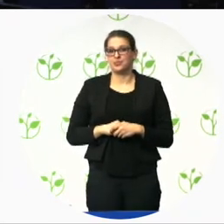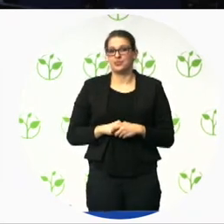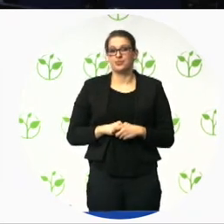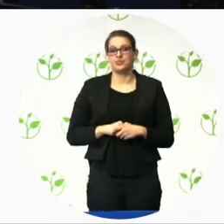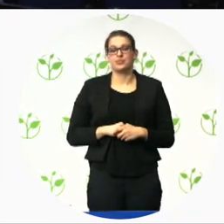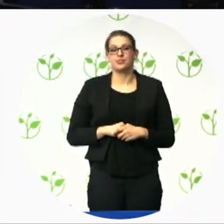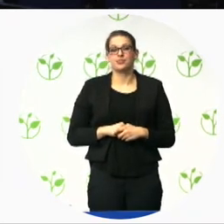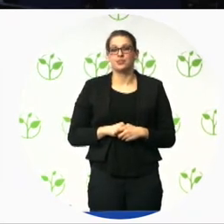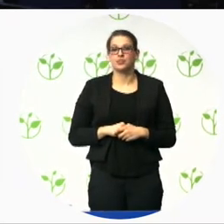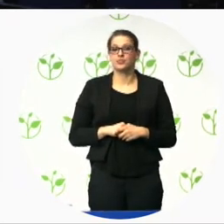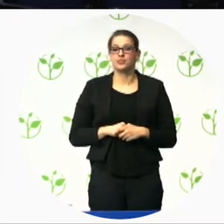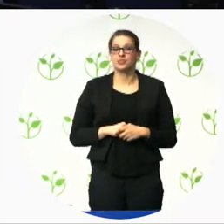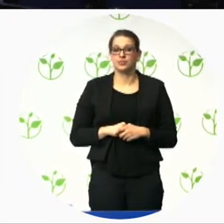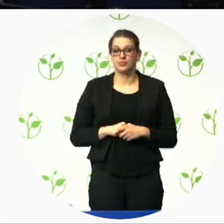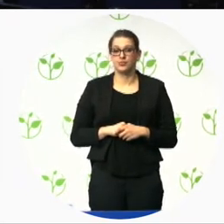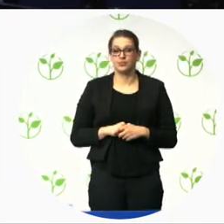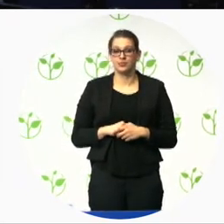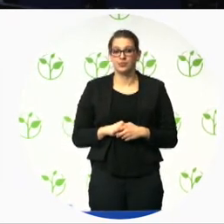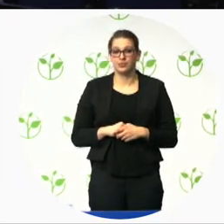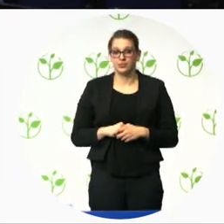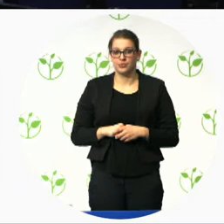as opposed to